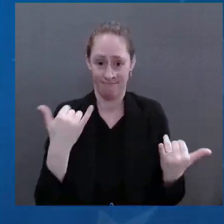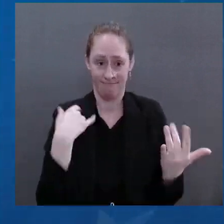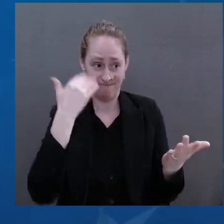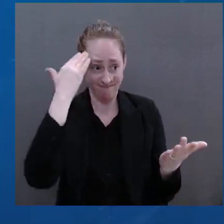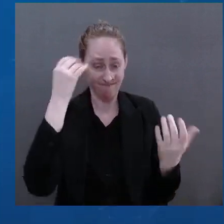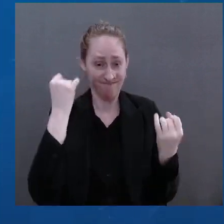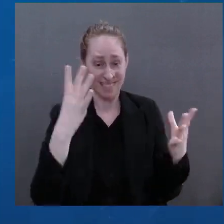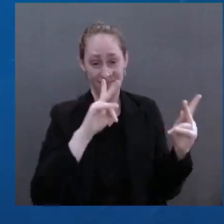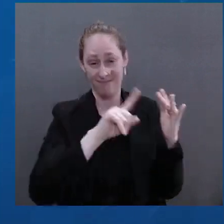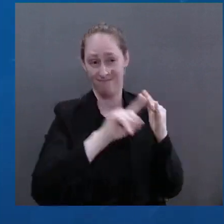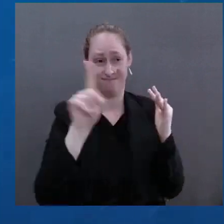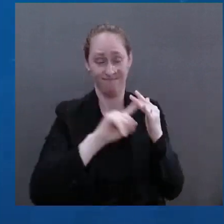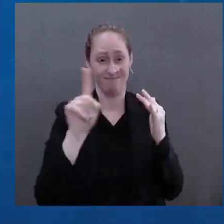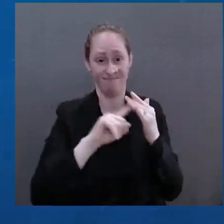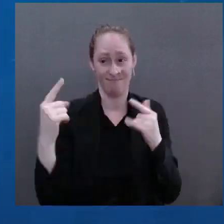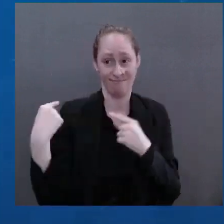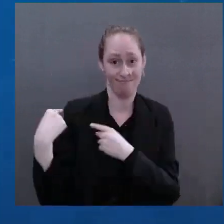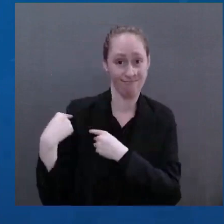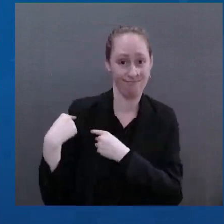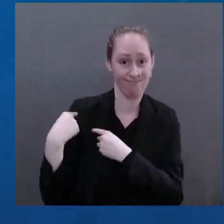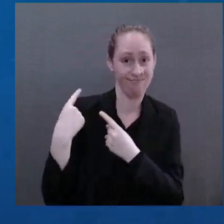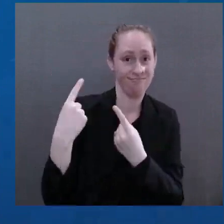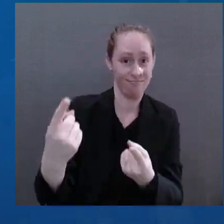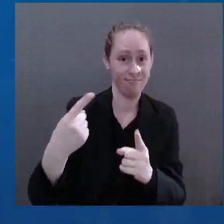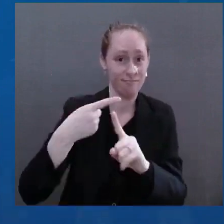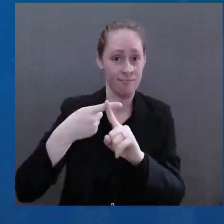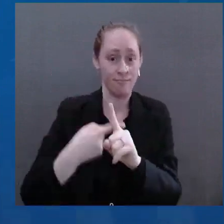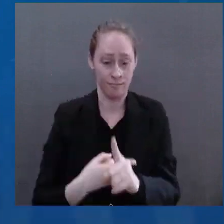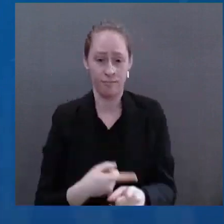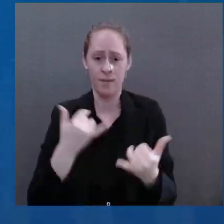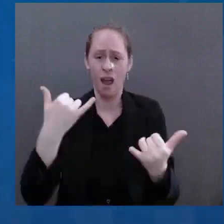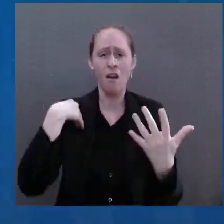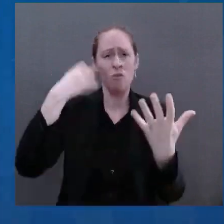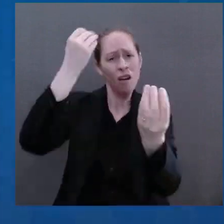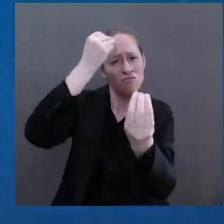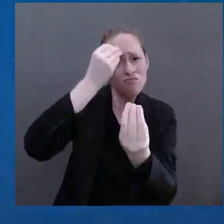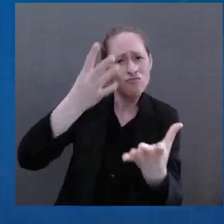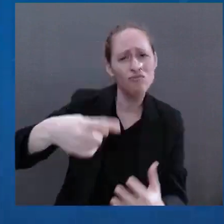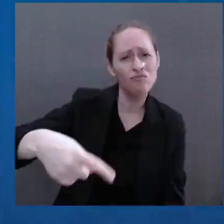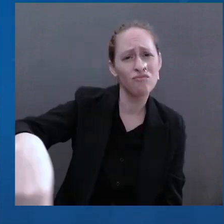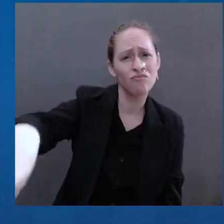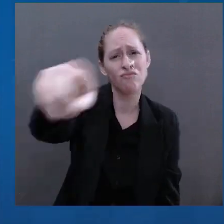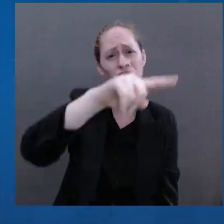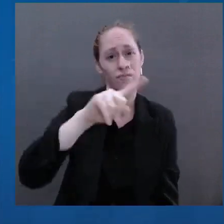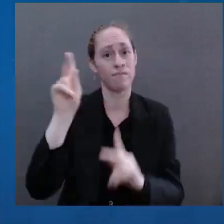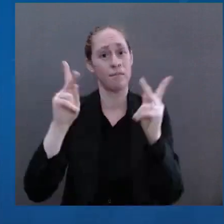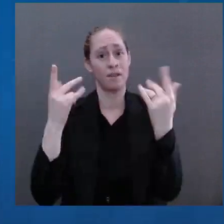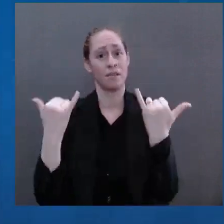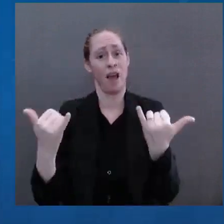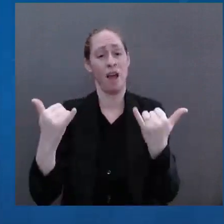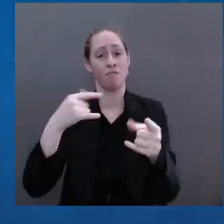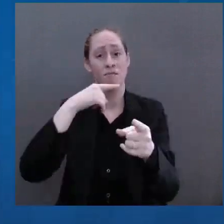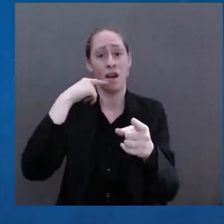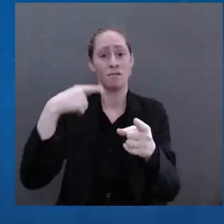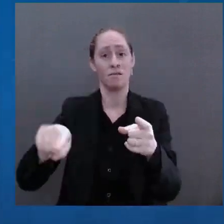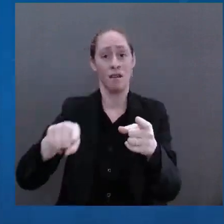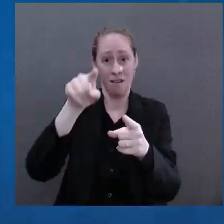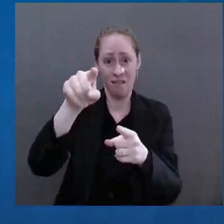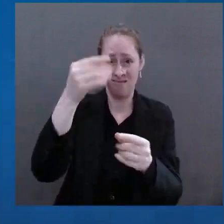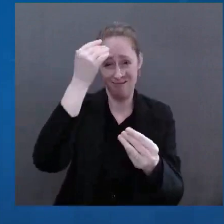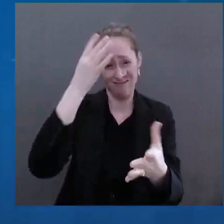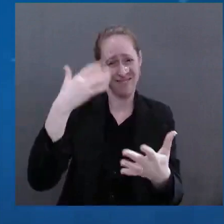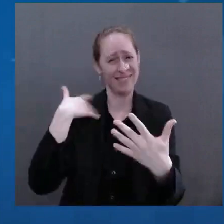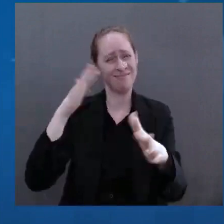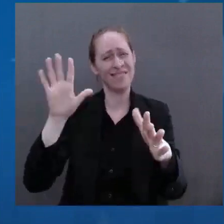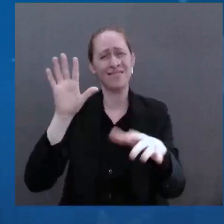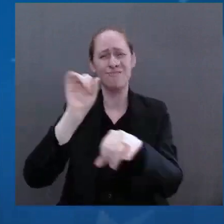for decades. I sat across the negotiating table going all the way back to Soviet Premier Alexei Kosygin to talk arms control at the height of the